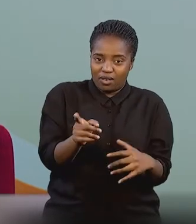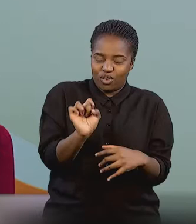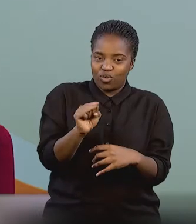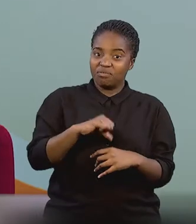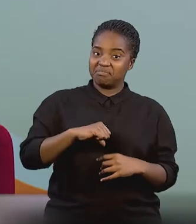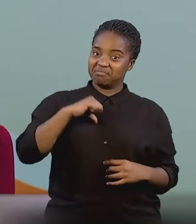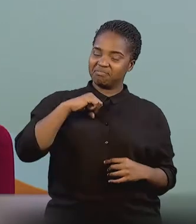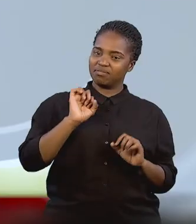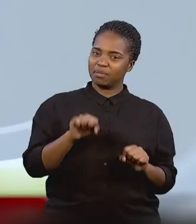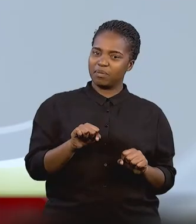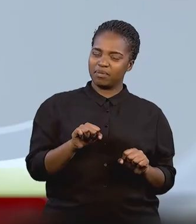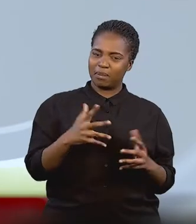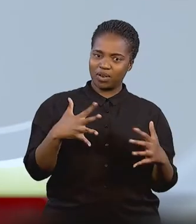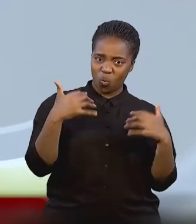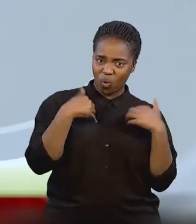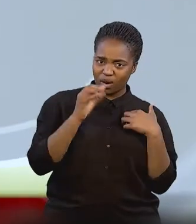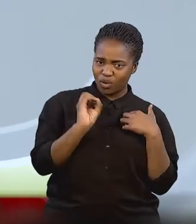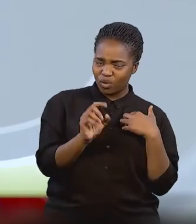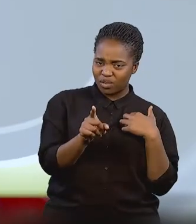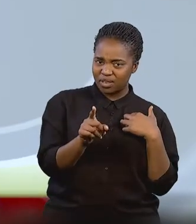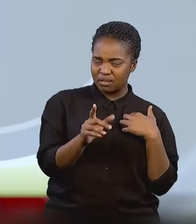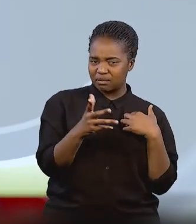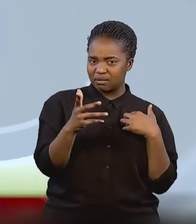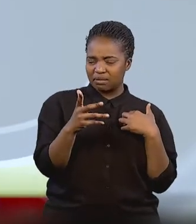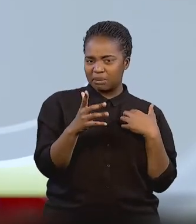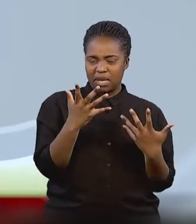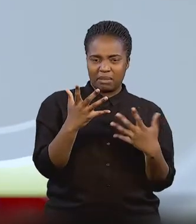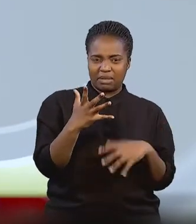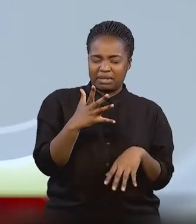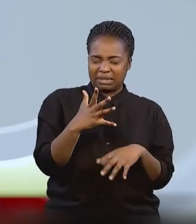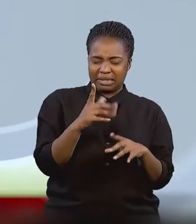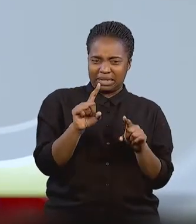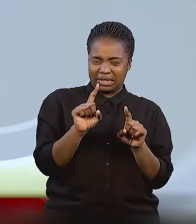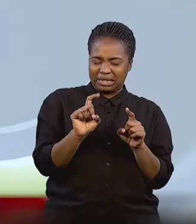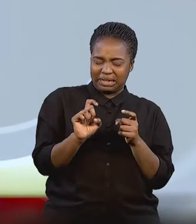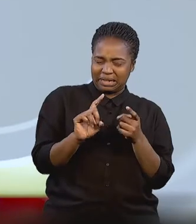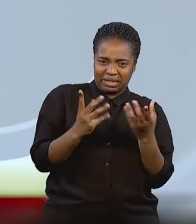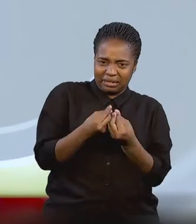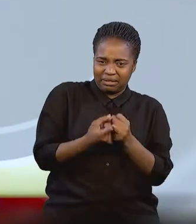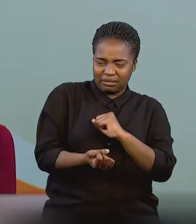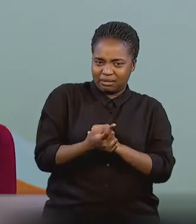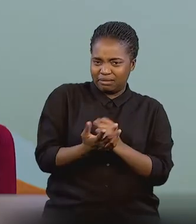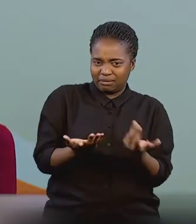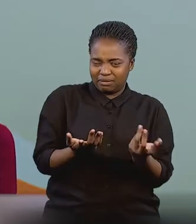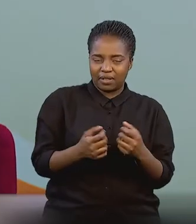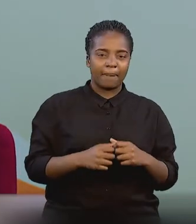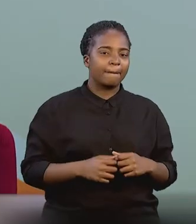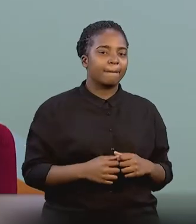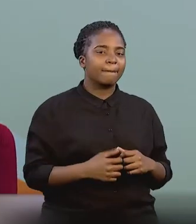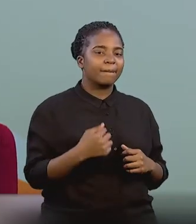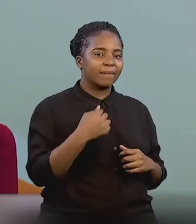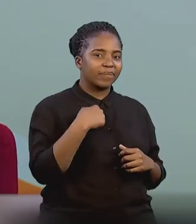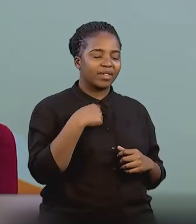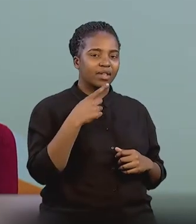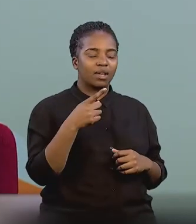Apart from being proud of him, how much do you worry about him getting involved in all of these activities? I think the